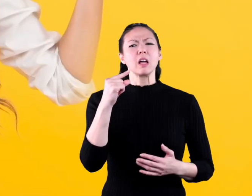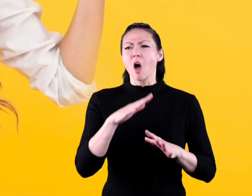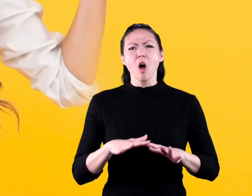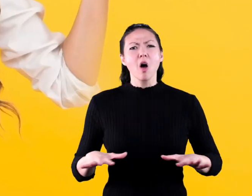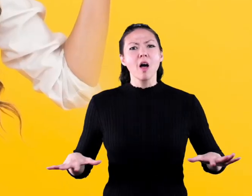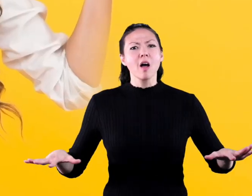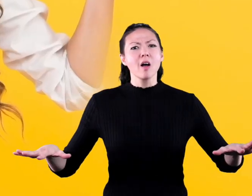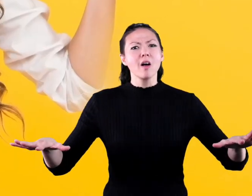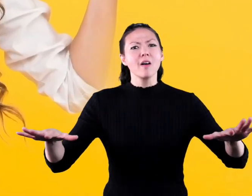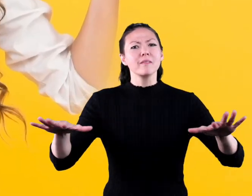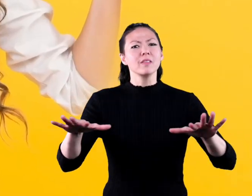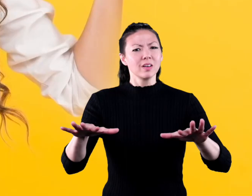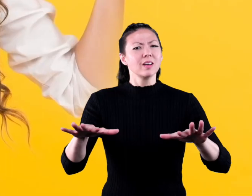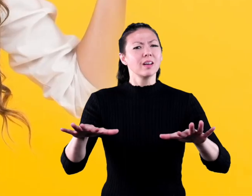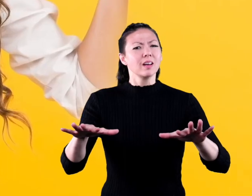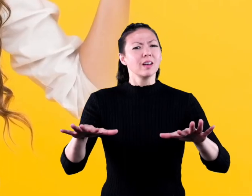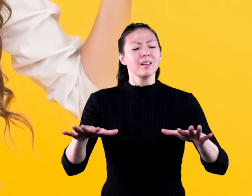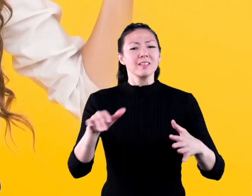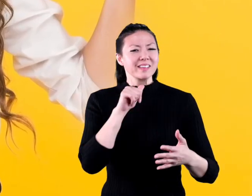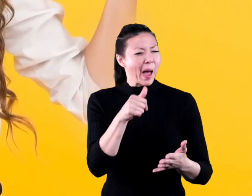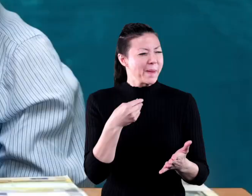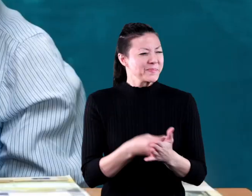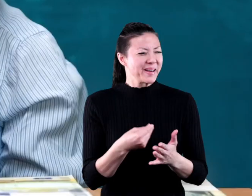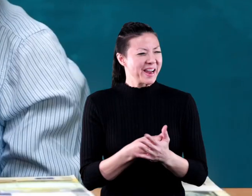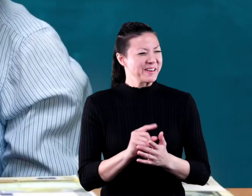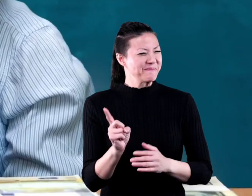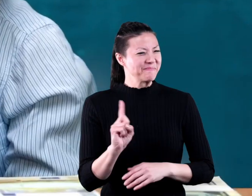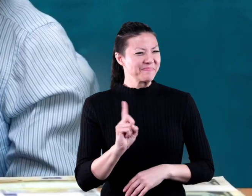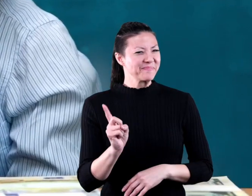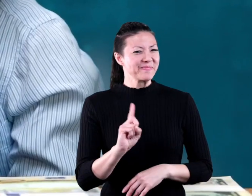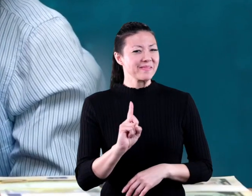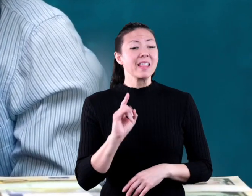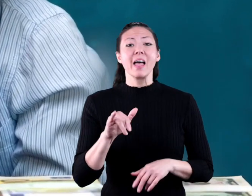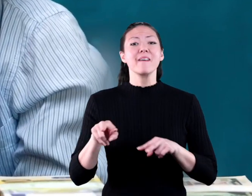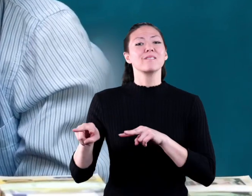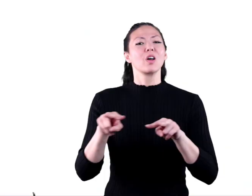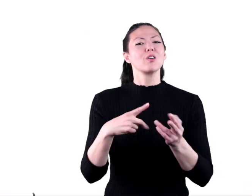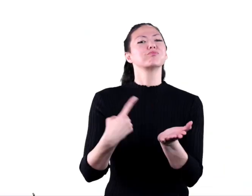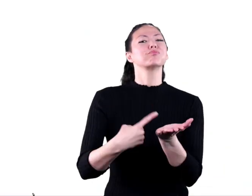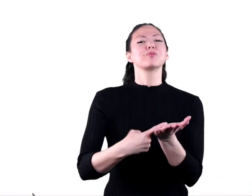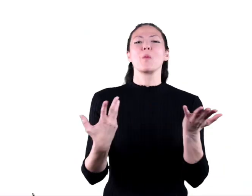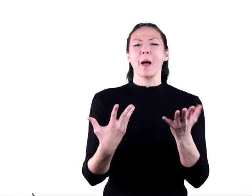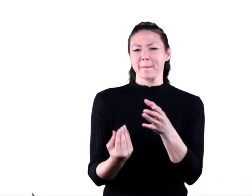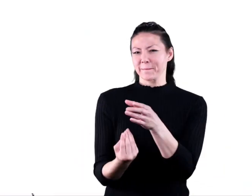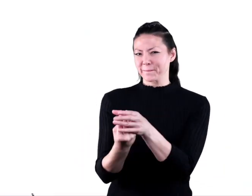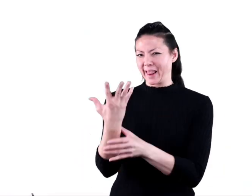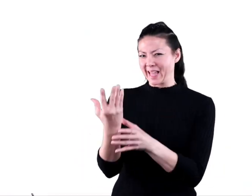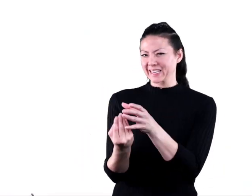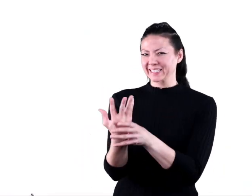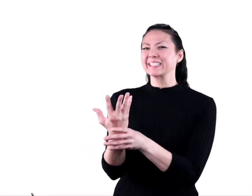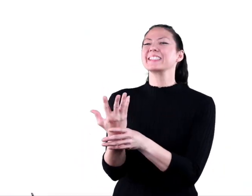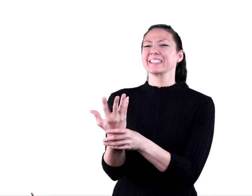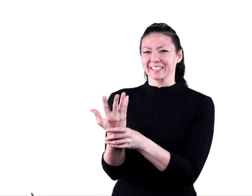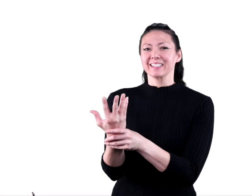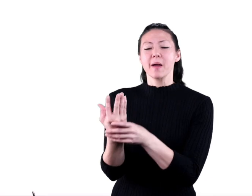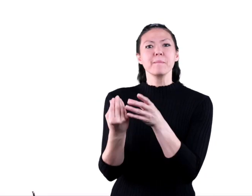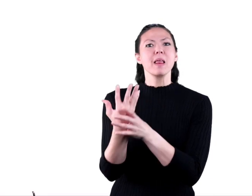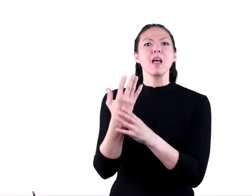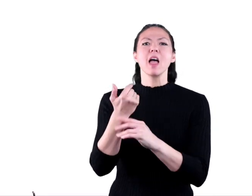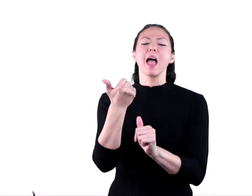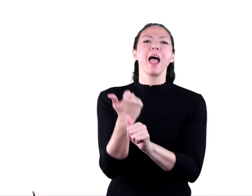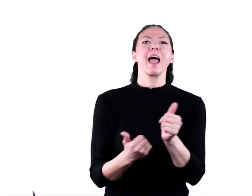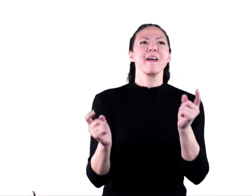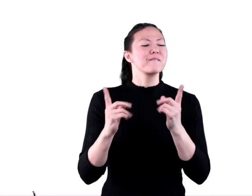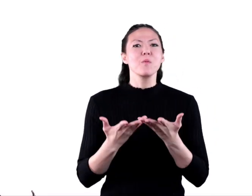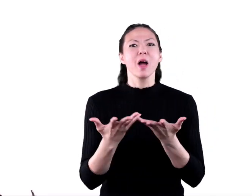What's green and found all over? Nope, not money. In this video we're talking about plants.